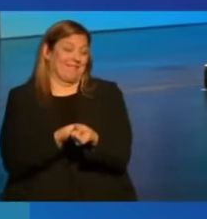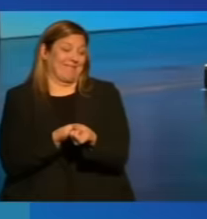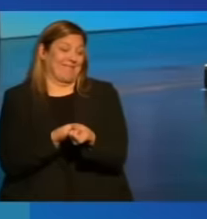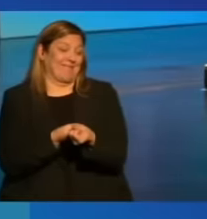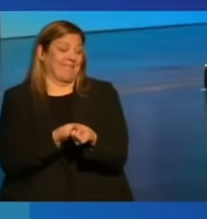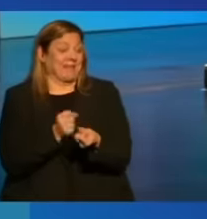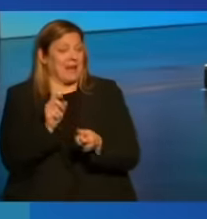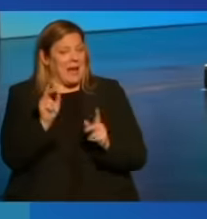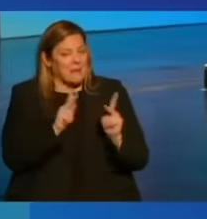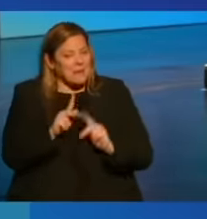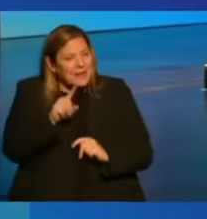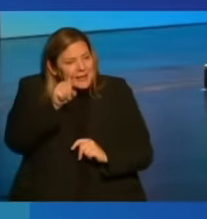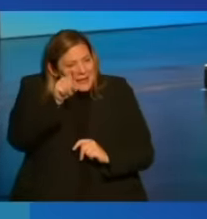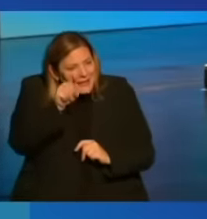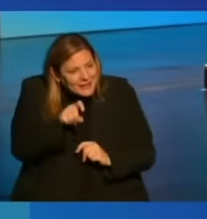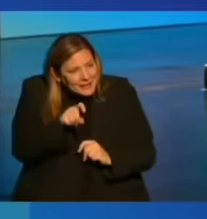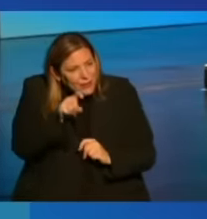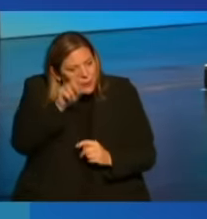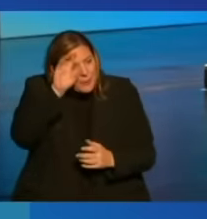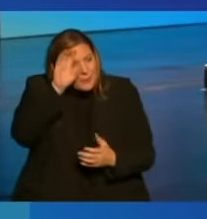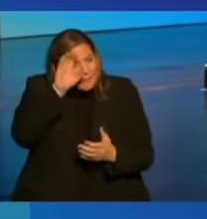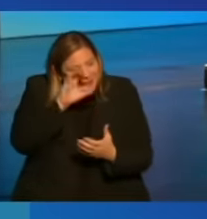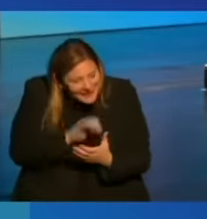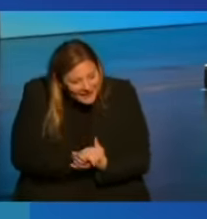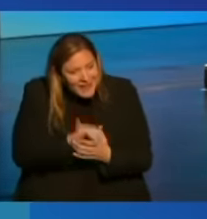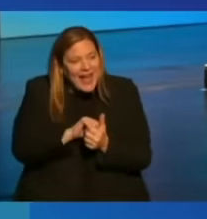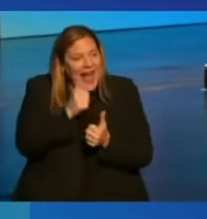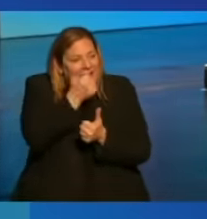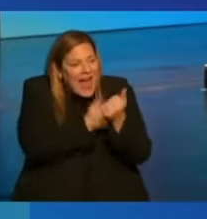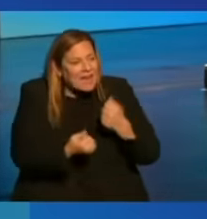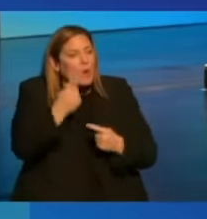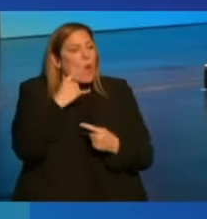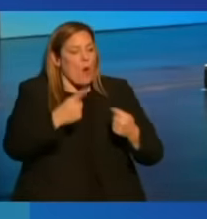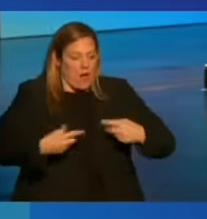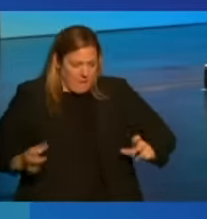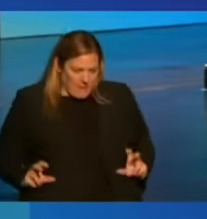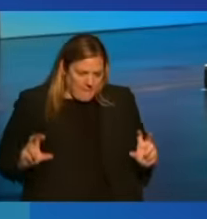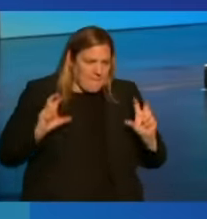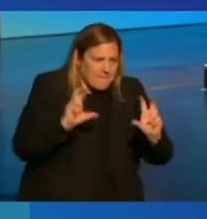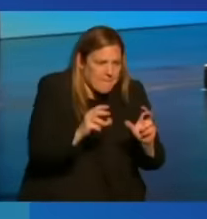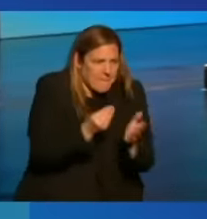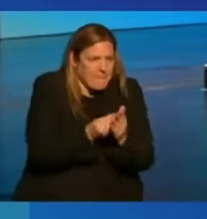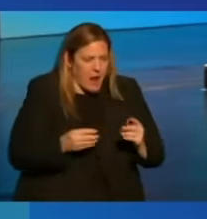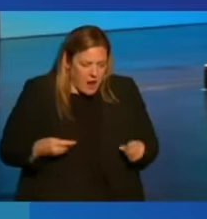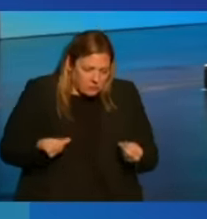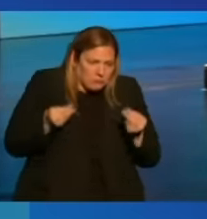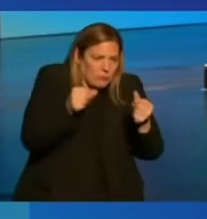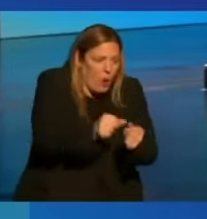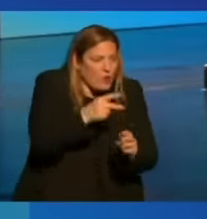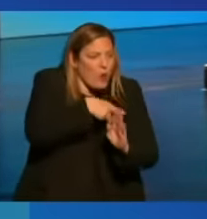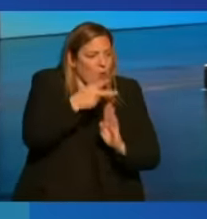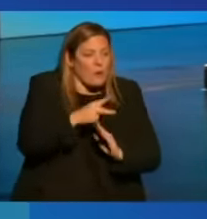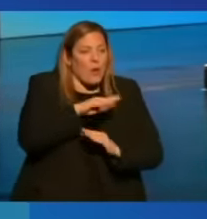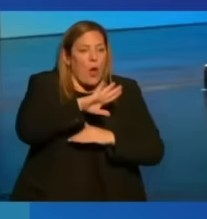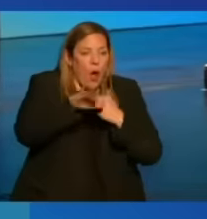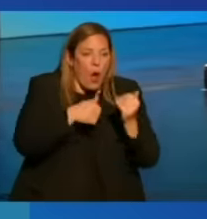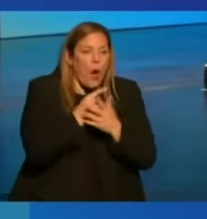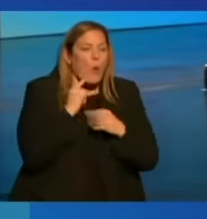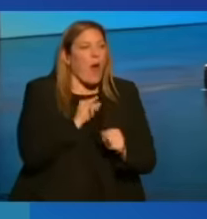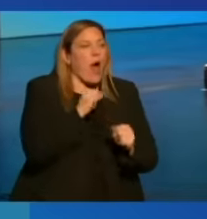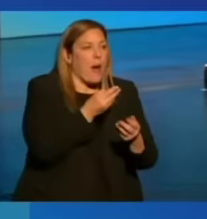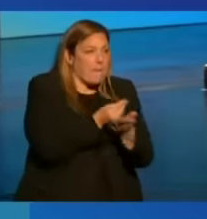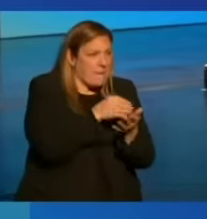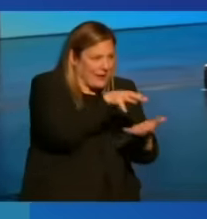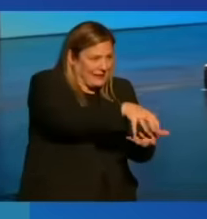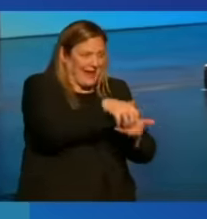People need to believe that everybody is putting money into these programs and everybody is taking money